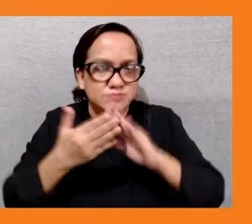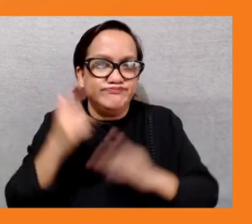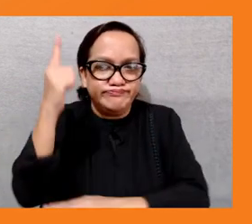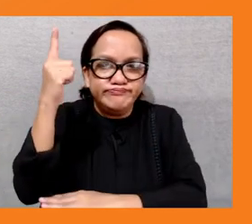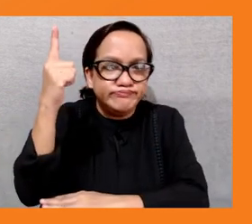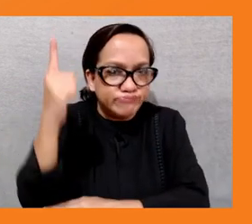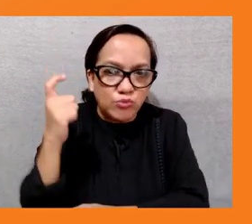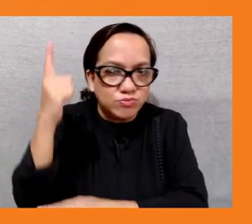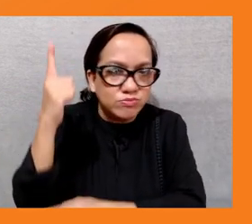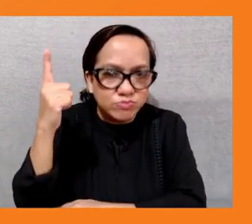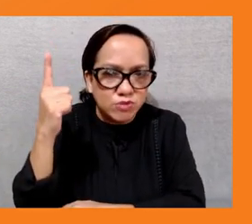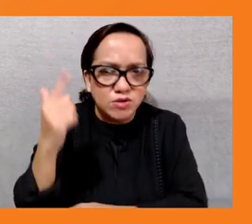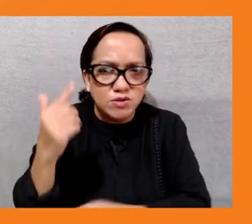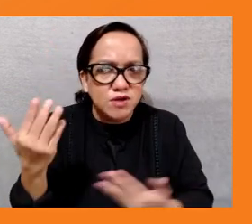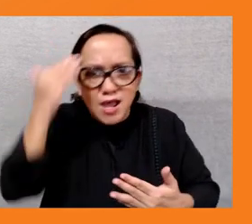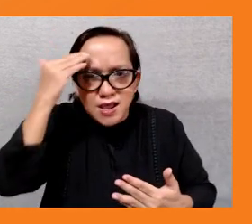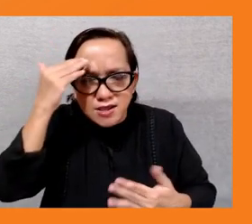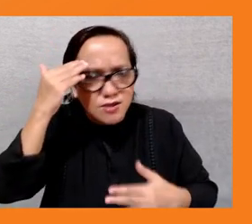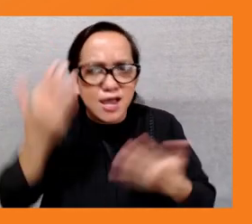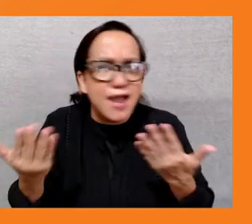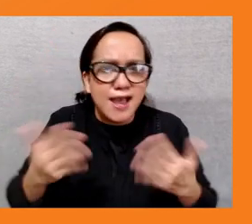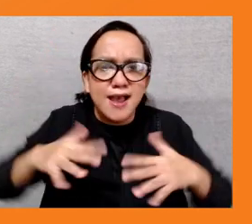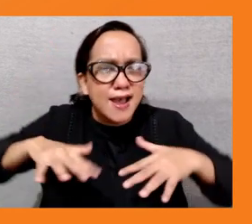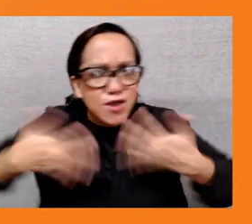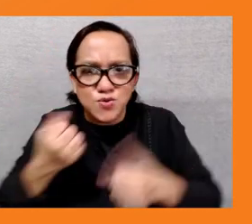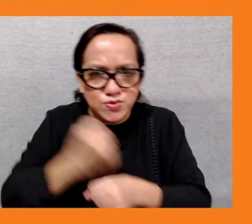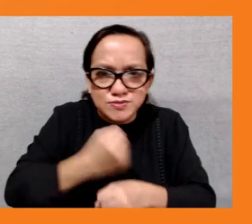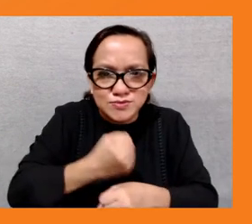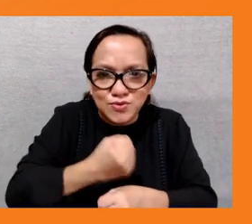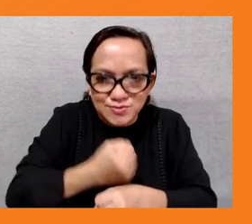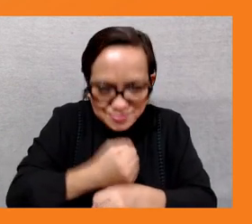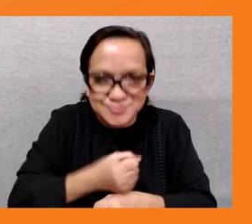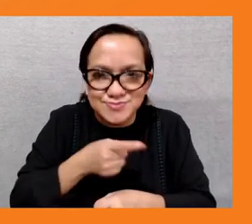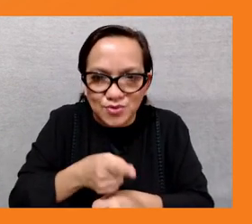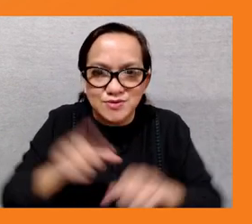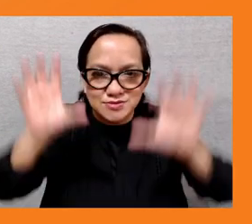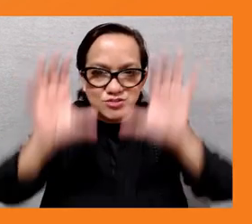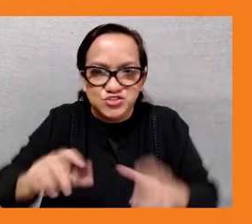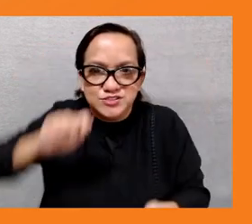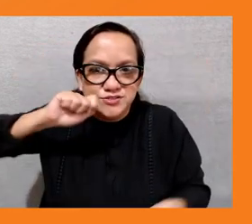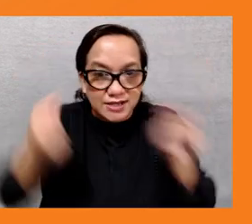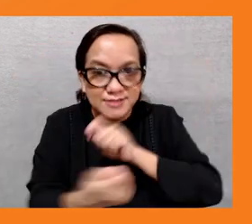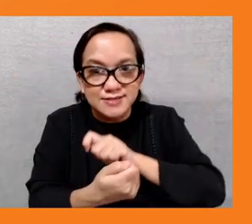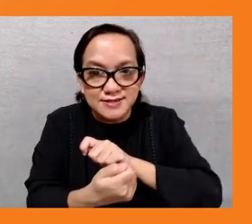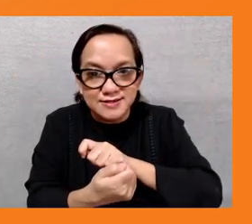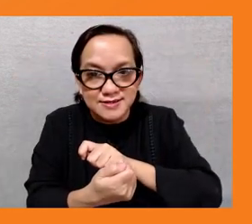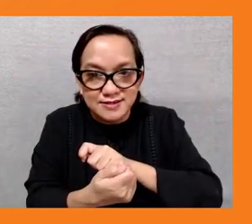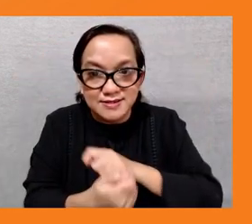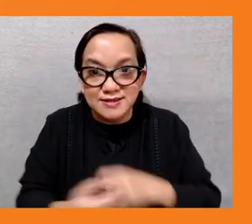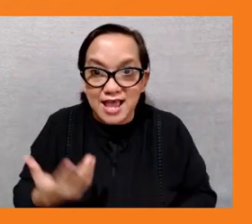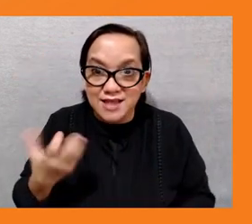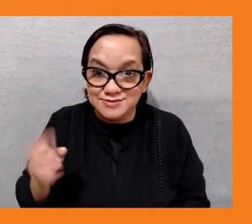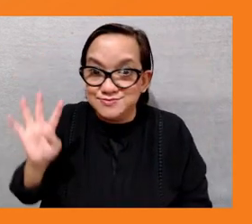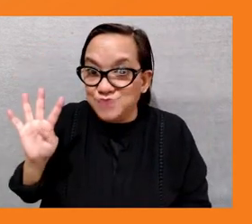changes that will happen in their communities and uh and i think uh the the four countries highlighted by rafid